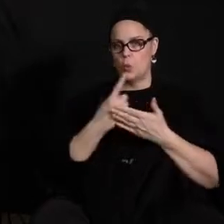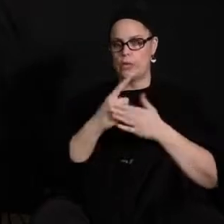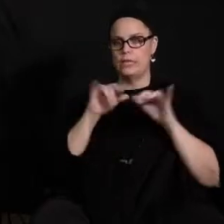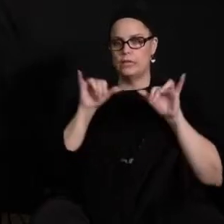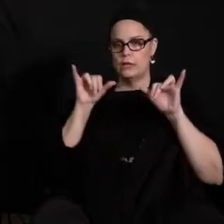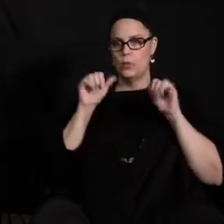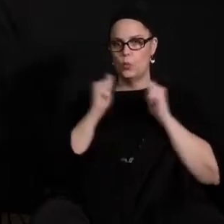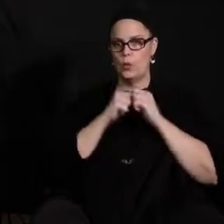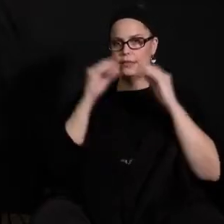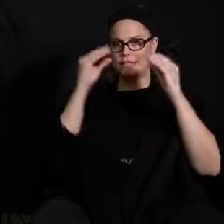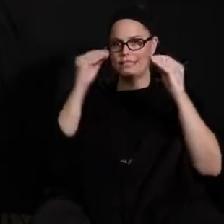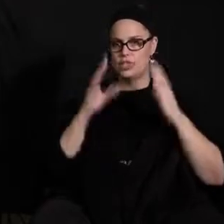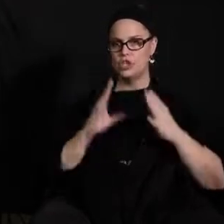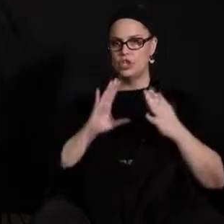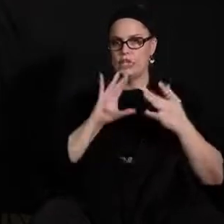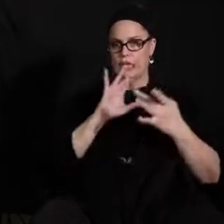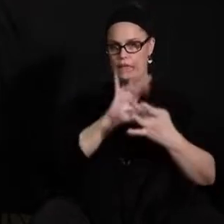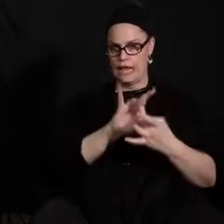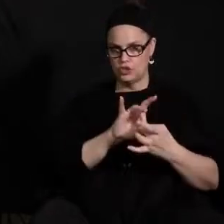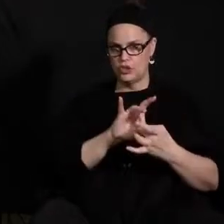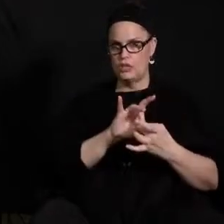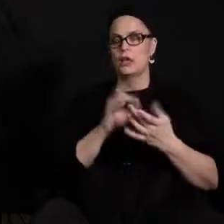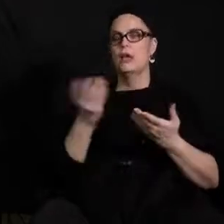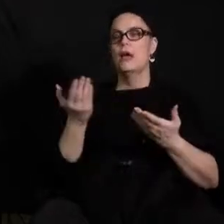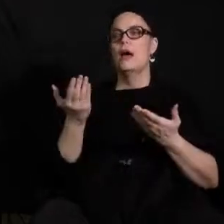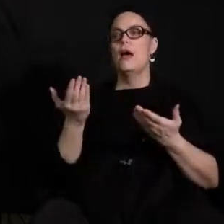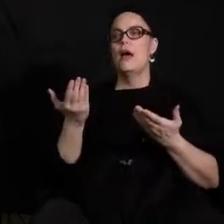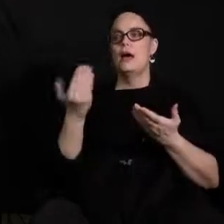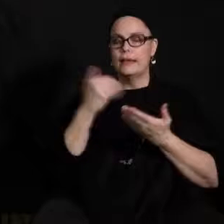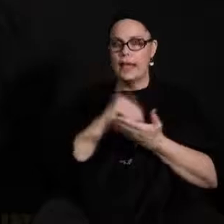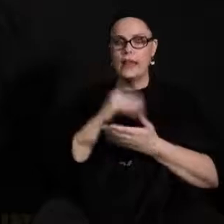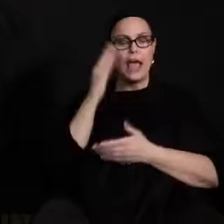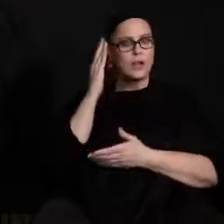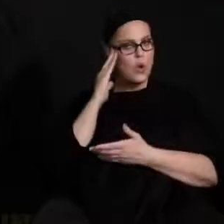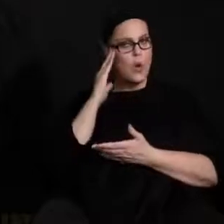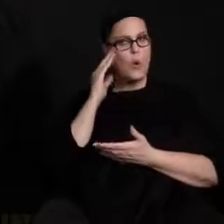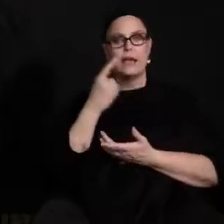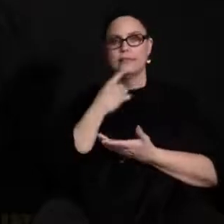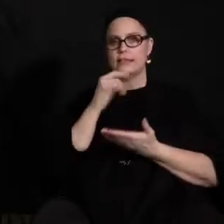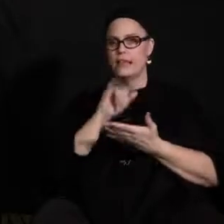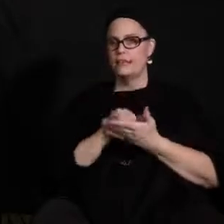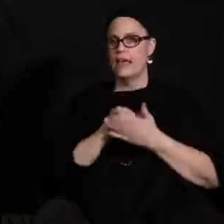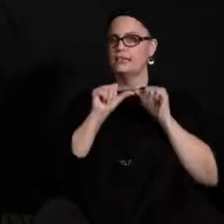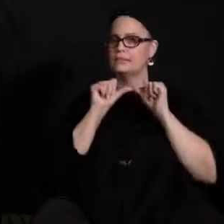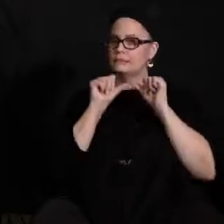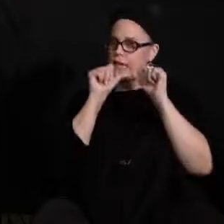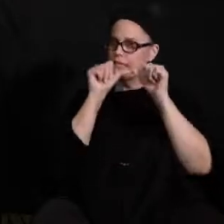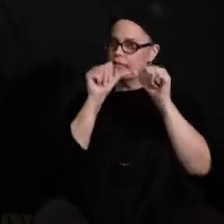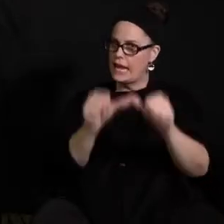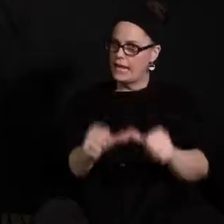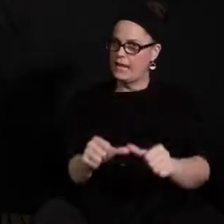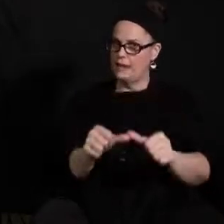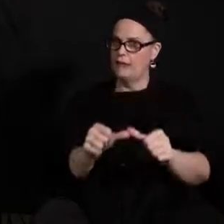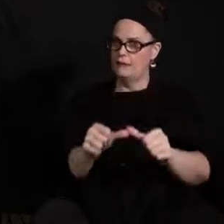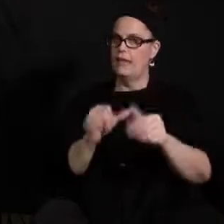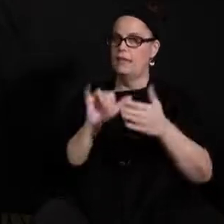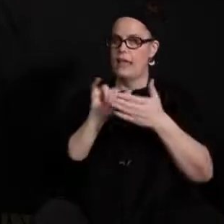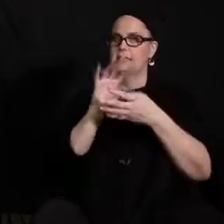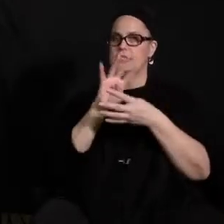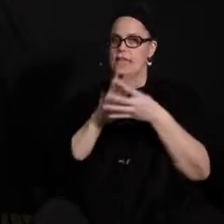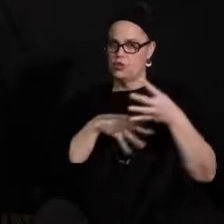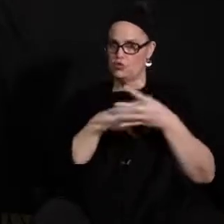teacher connection in addition to that as mentioned i know i keep saying it but it's really maintaining that continuity of schedule